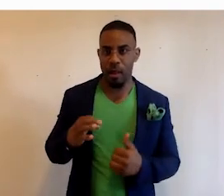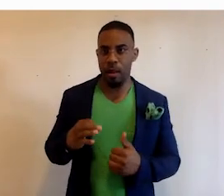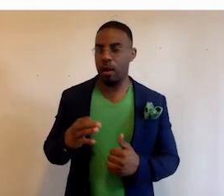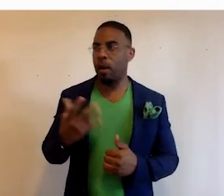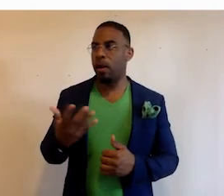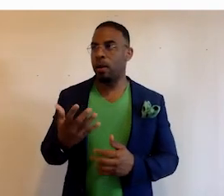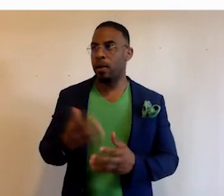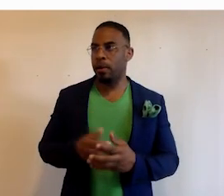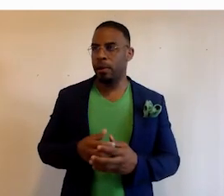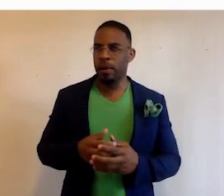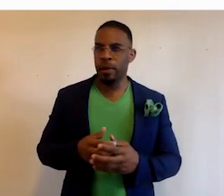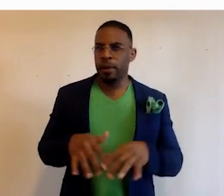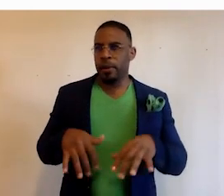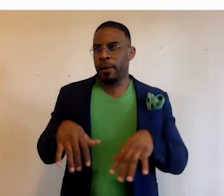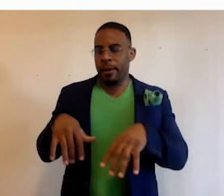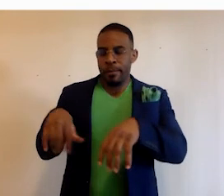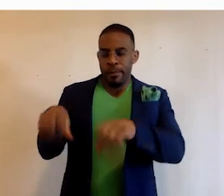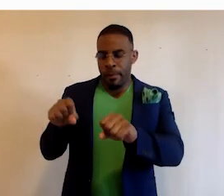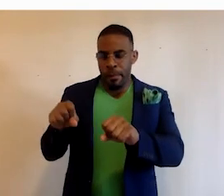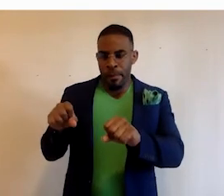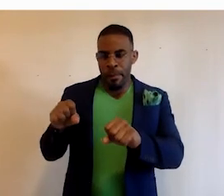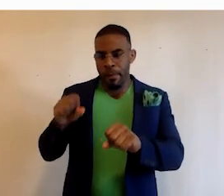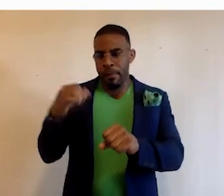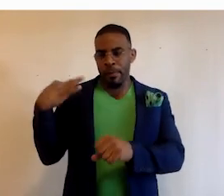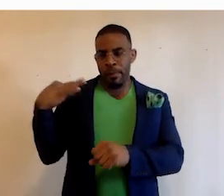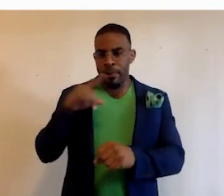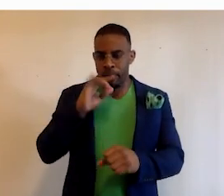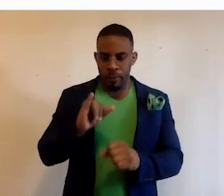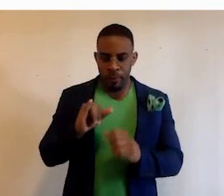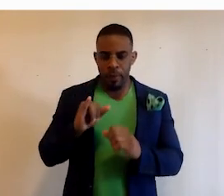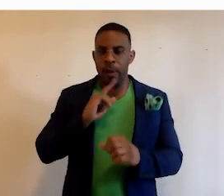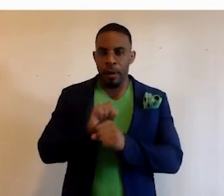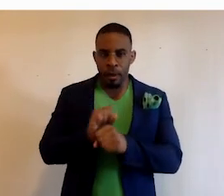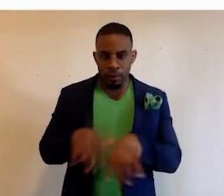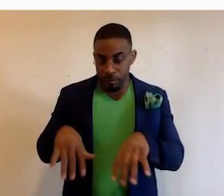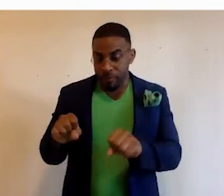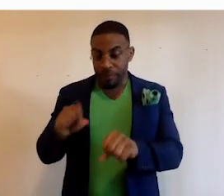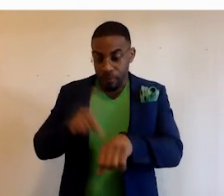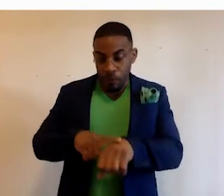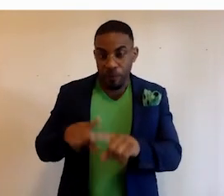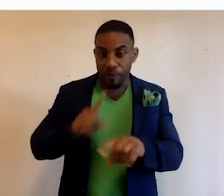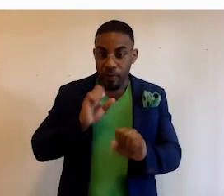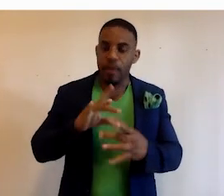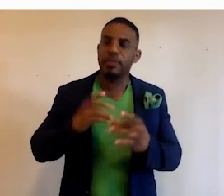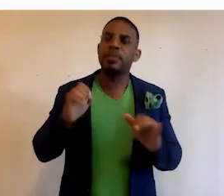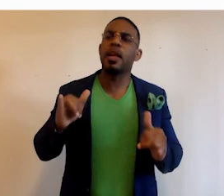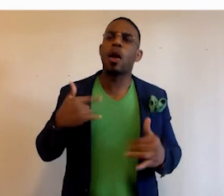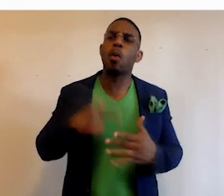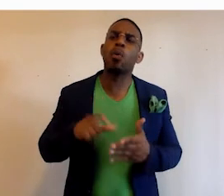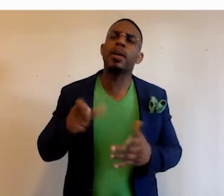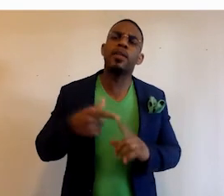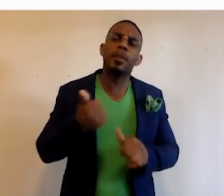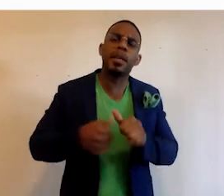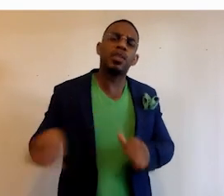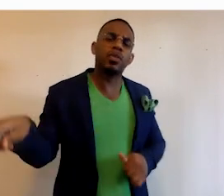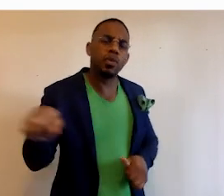taking on volunteers is actually taking the time to be able to say, hey, what do we need from